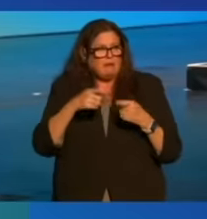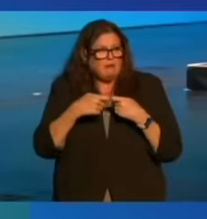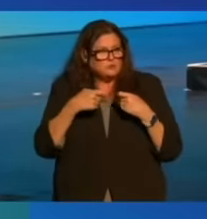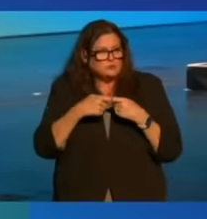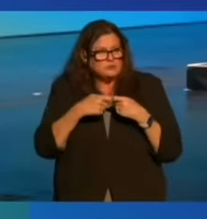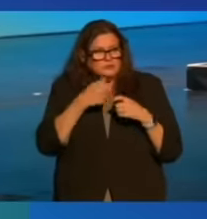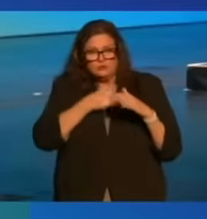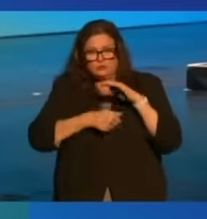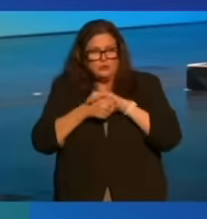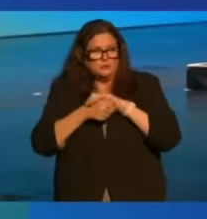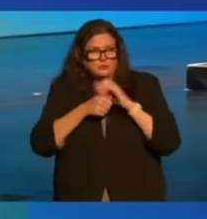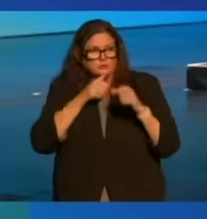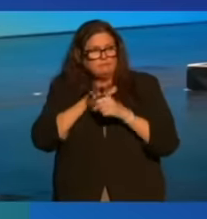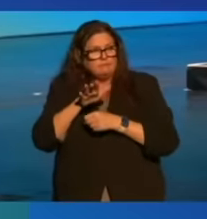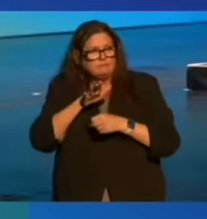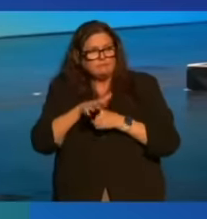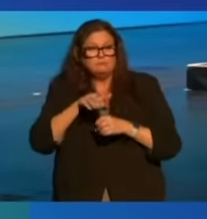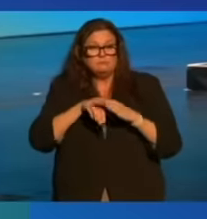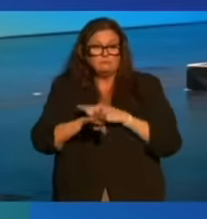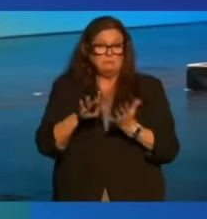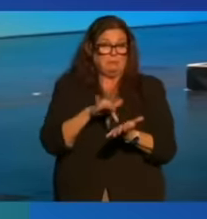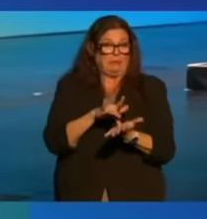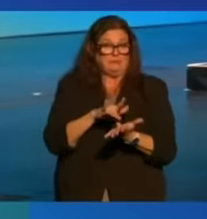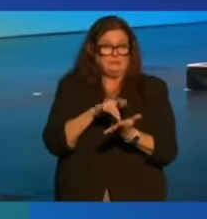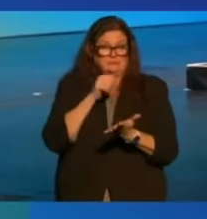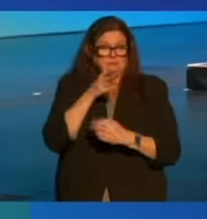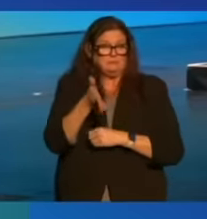shelter, access to medicine.